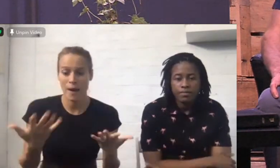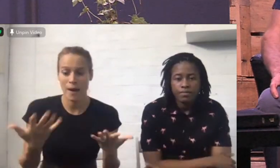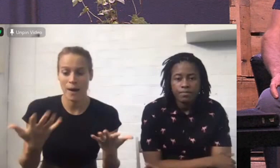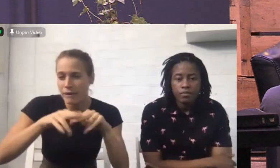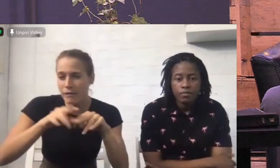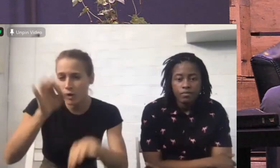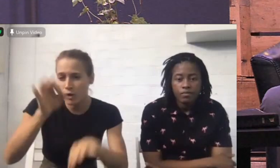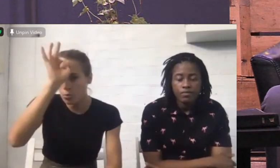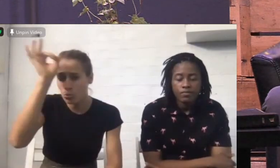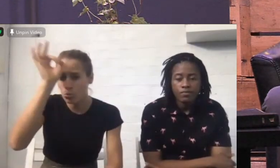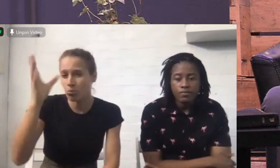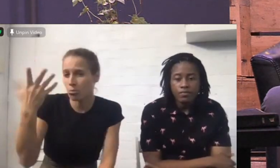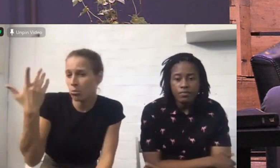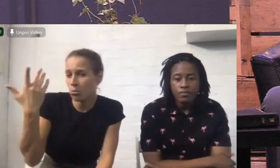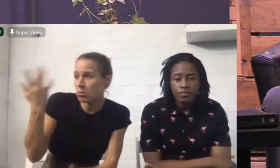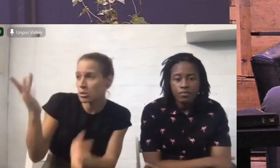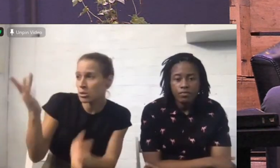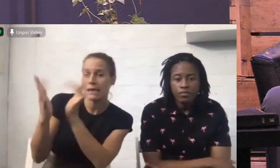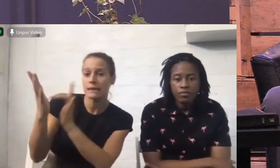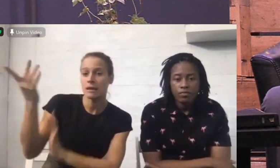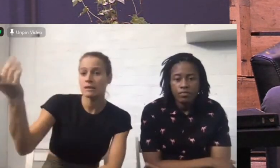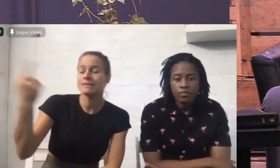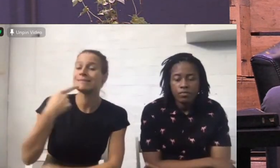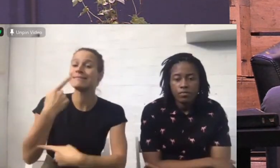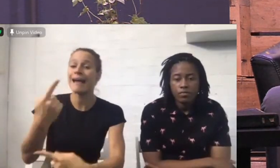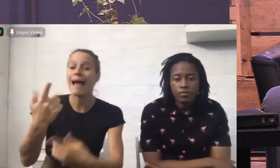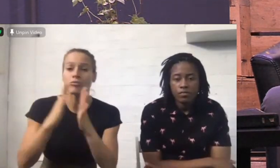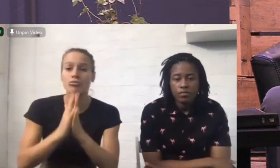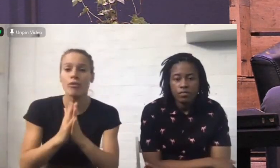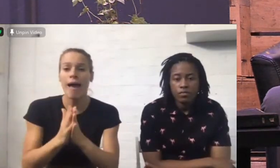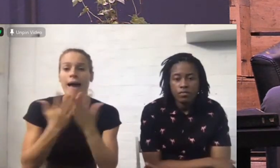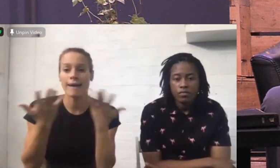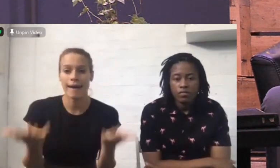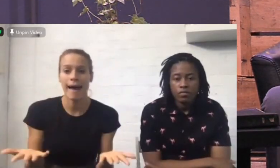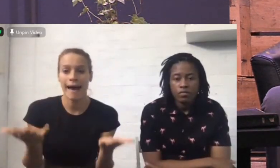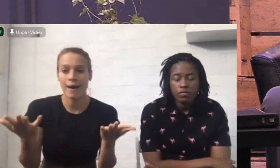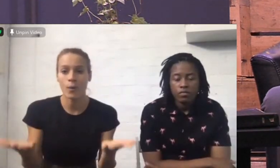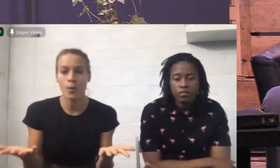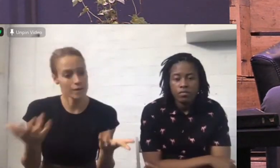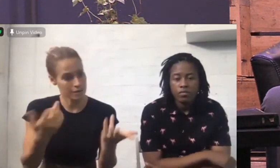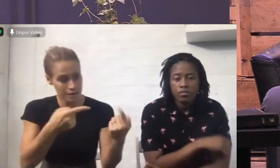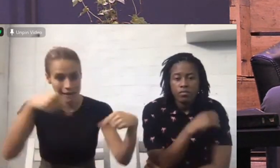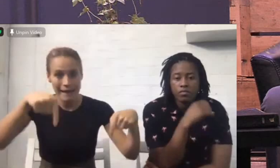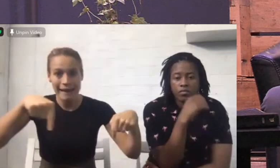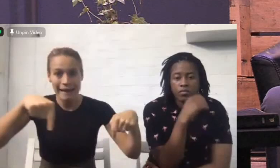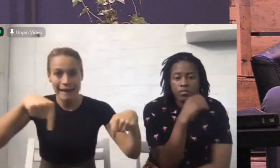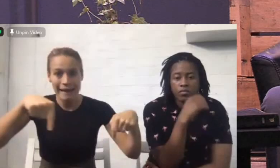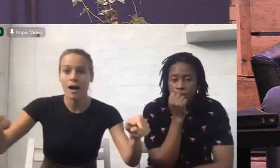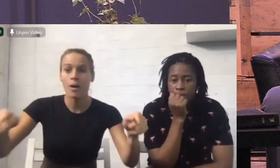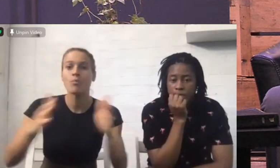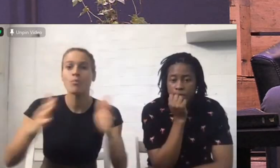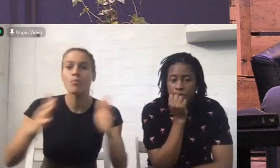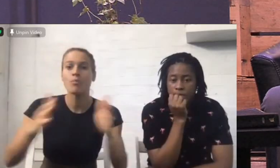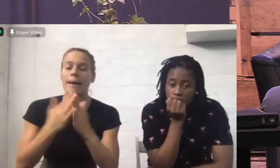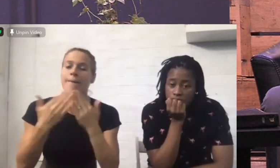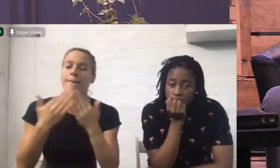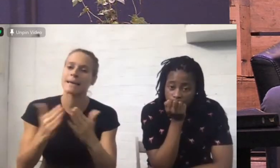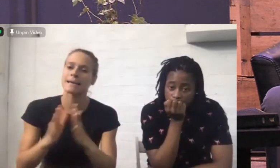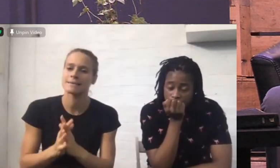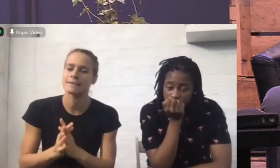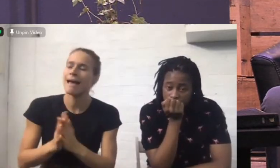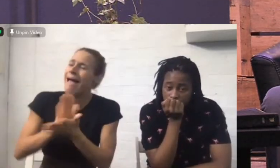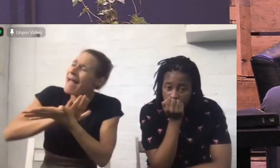heart even if in the room today there are people here that don't know Jesus pray this prayer after me heavenly father